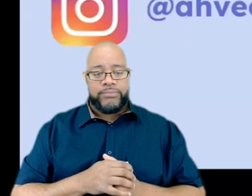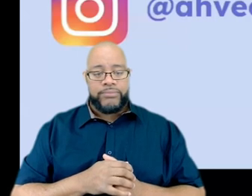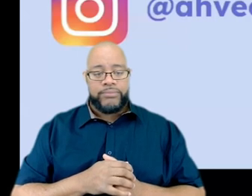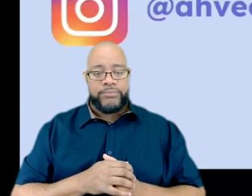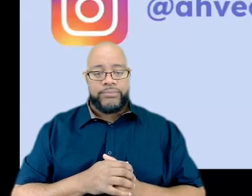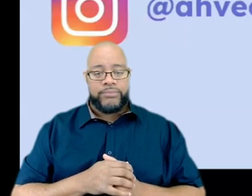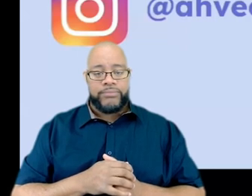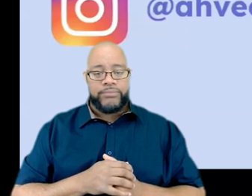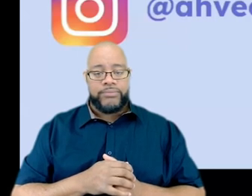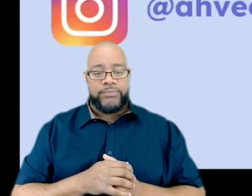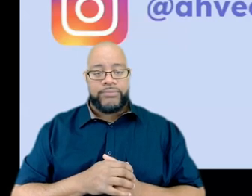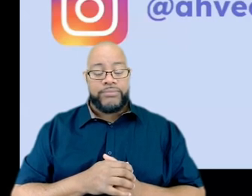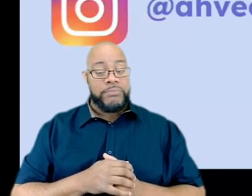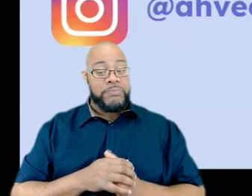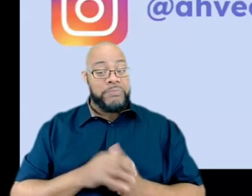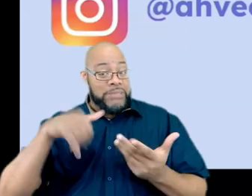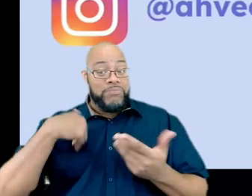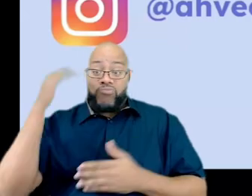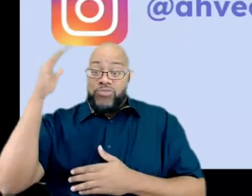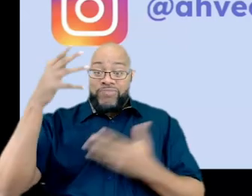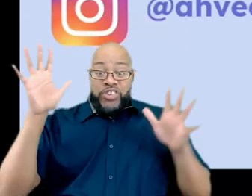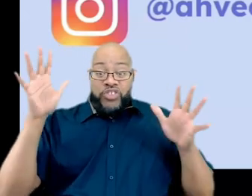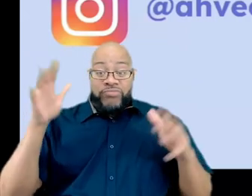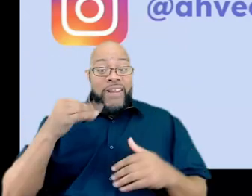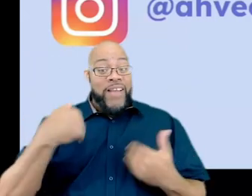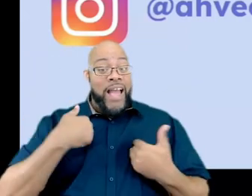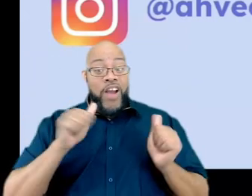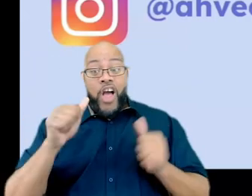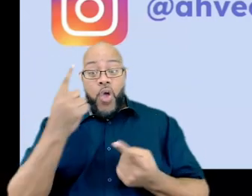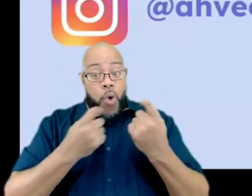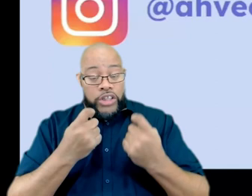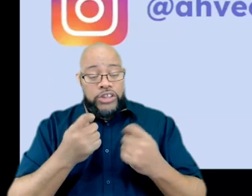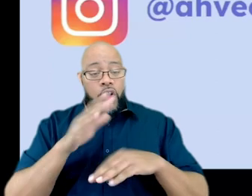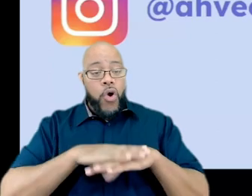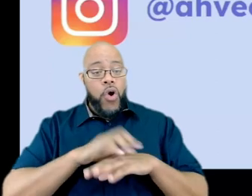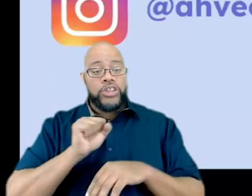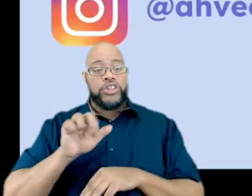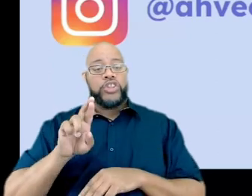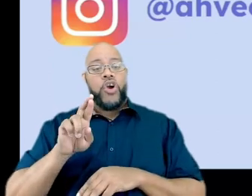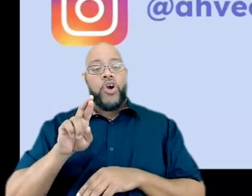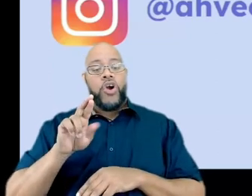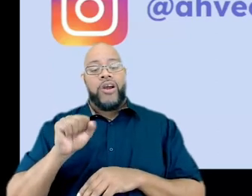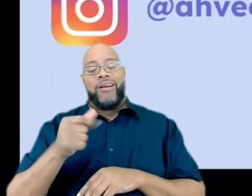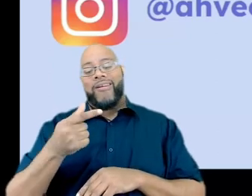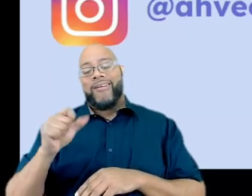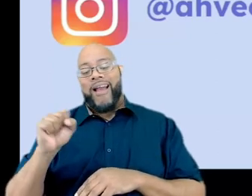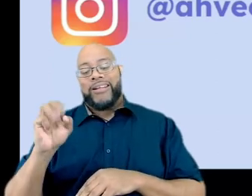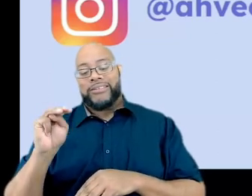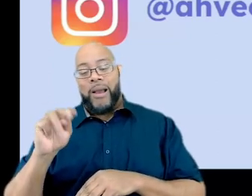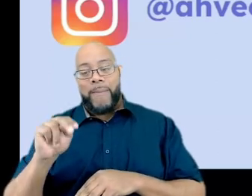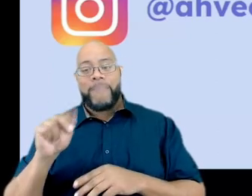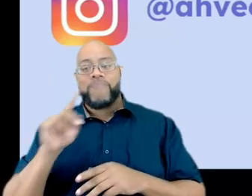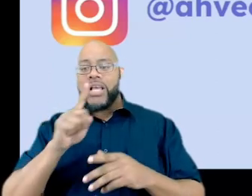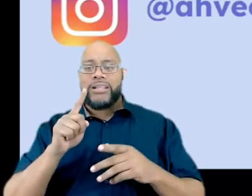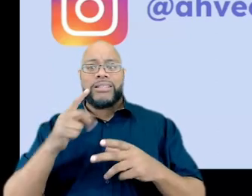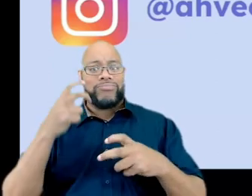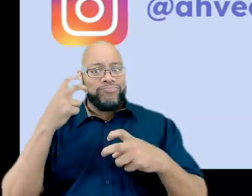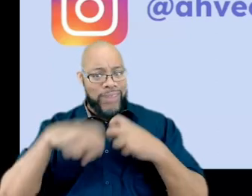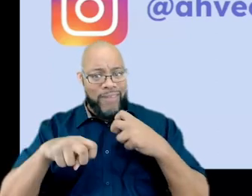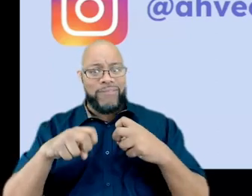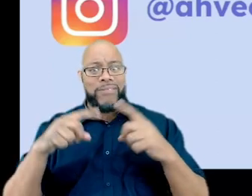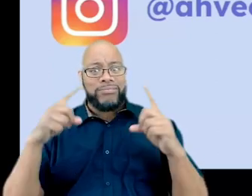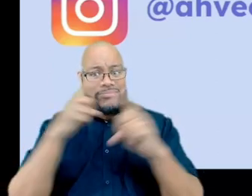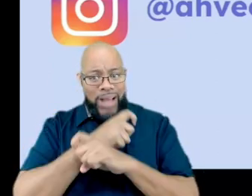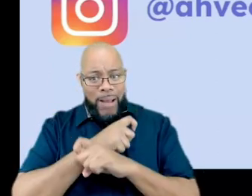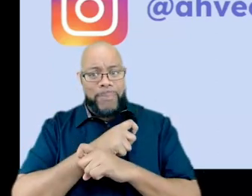And that was my presentation. And if you have any other questions on sargasm, it is such a complex topic. And there's so many different